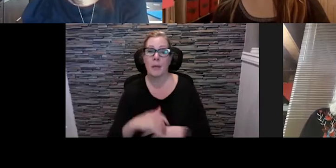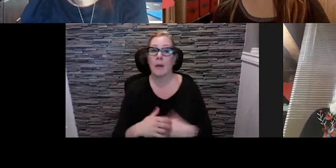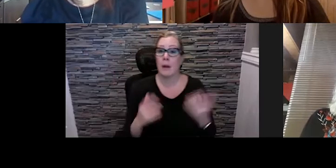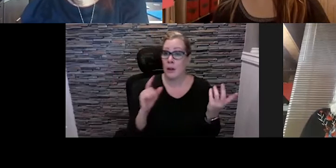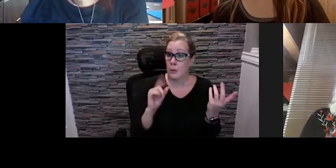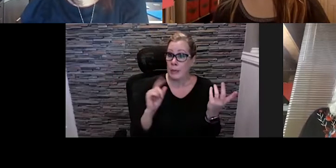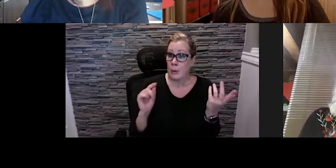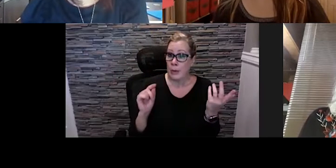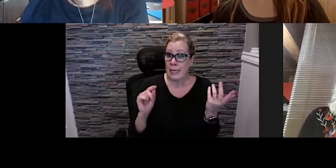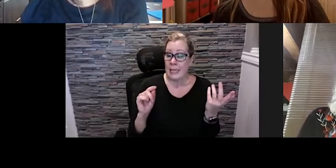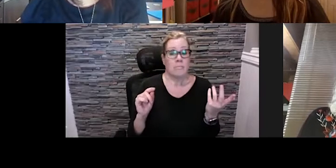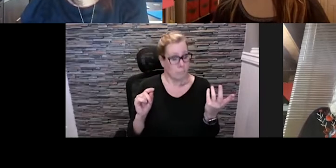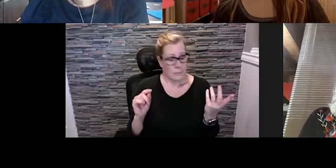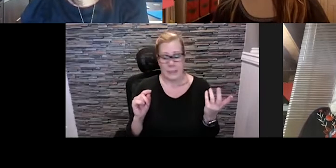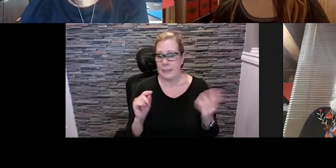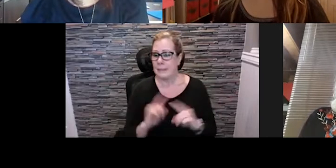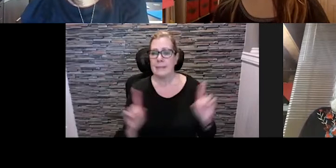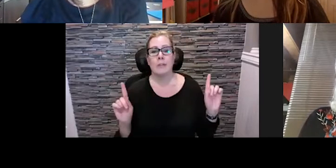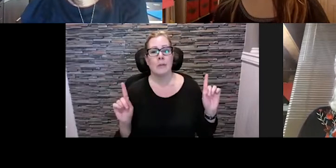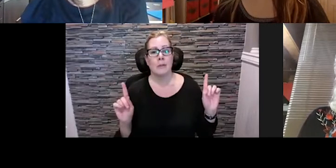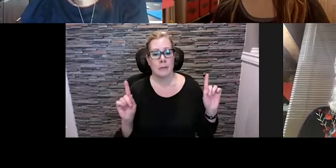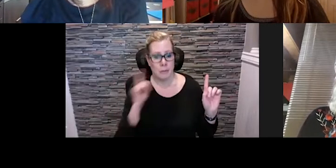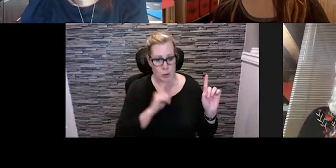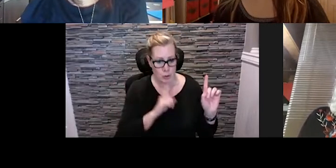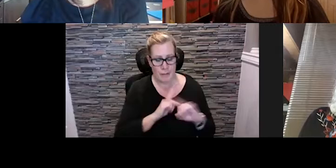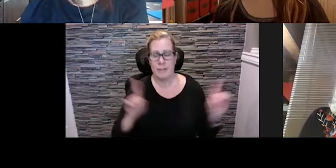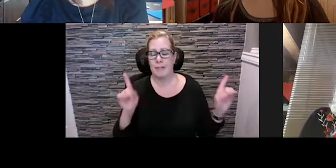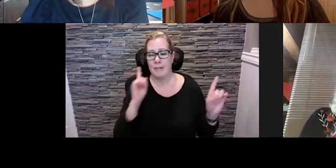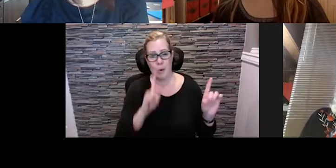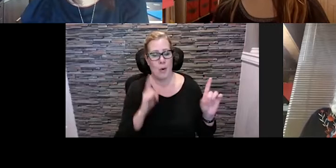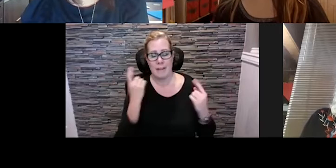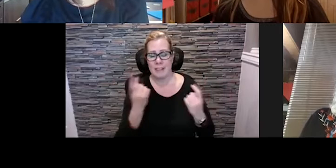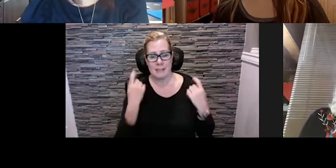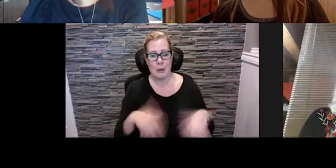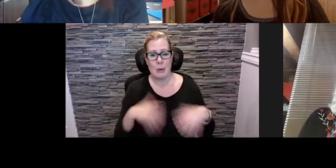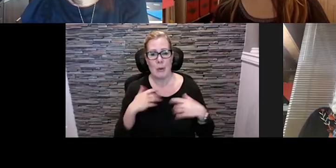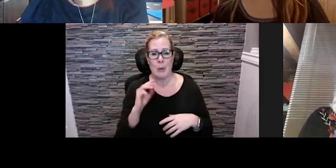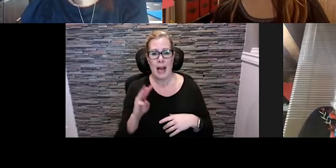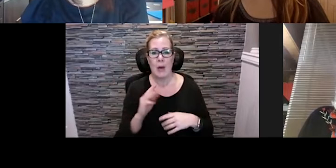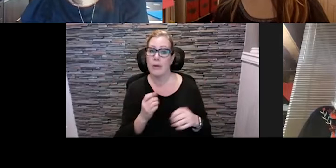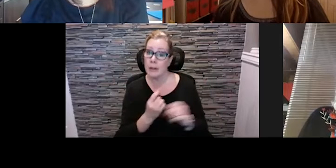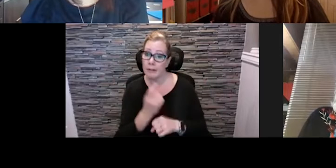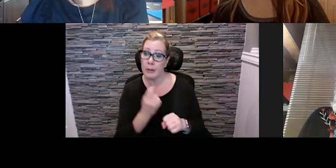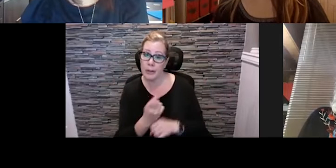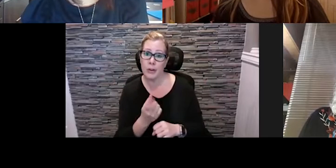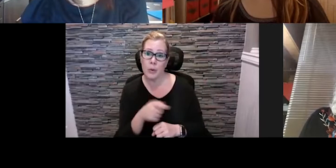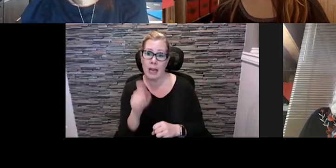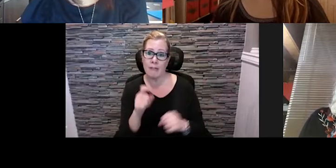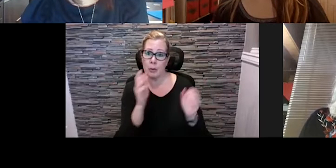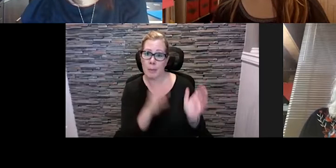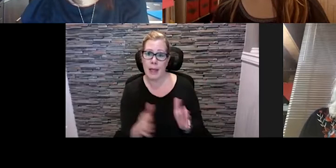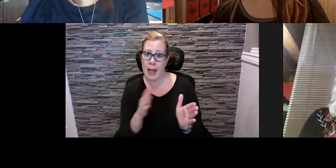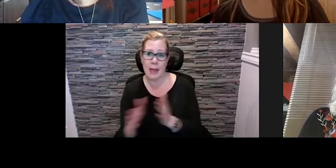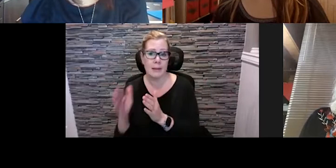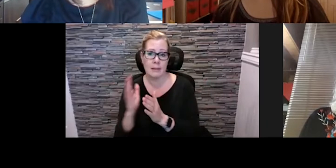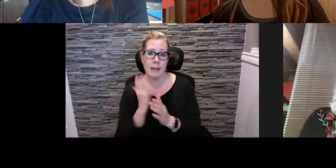nothing but unorthodox when it comes to what a festival season looks like. And every year we do need to get into planning what does our